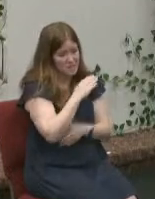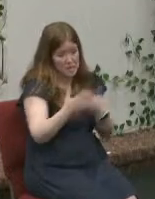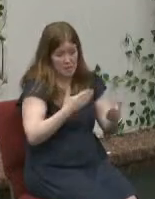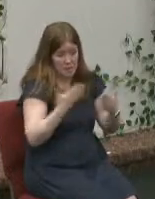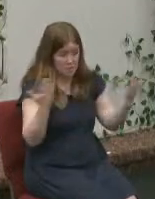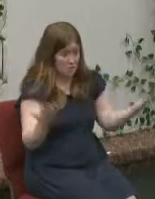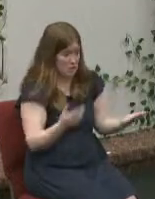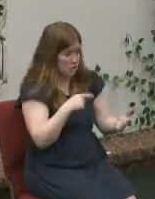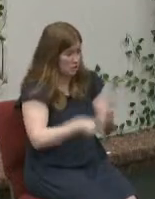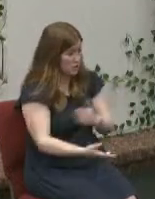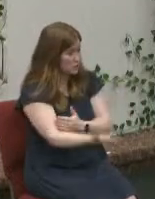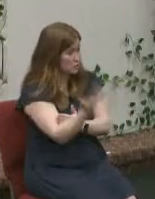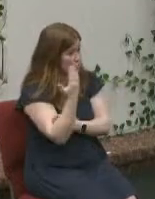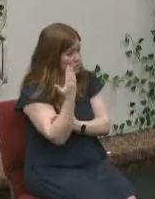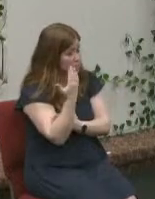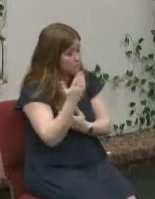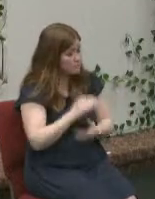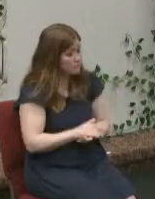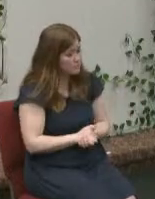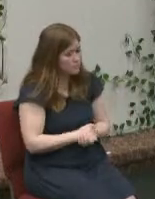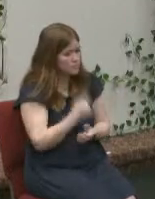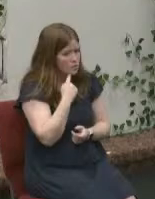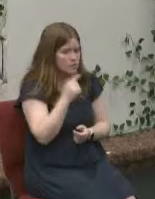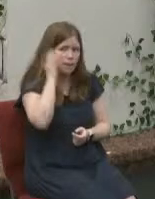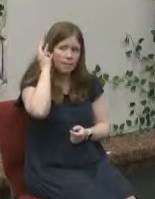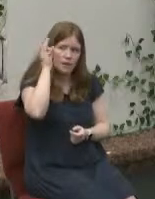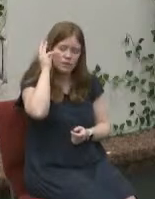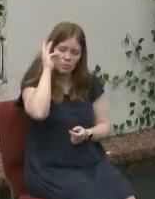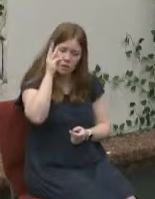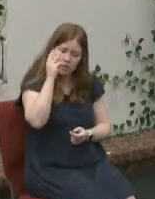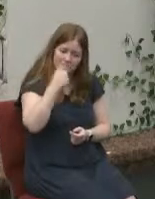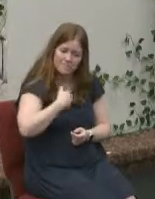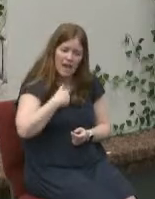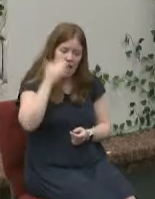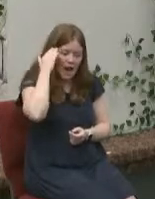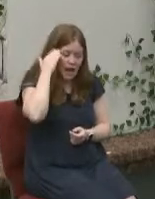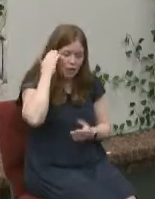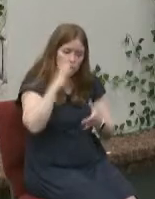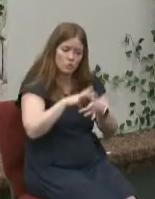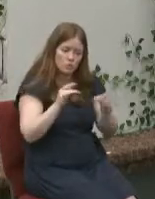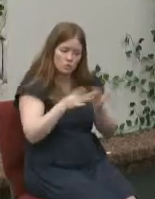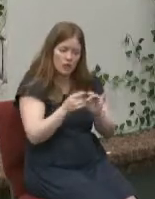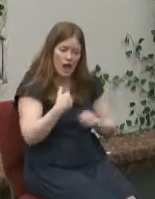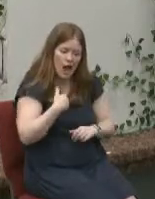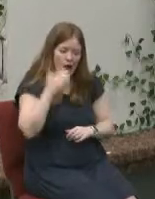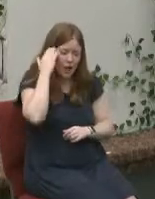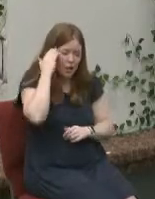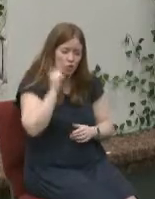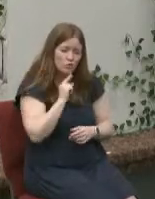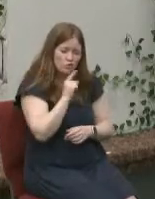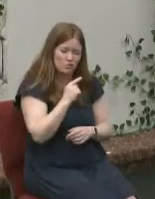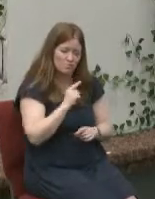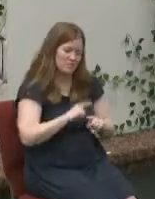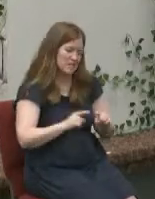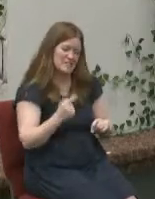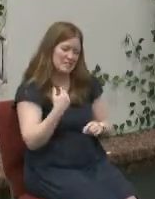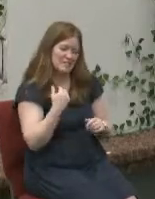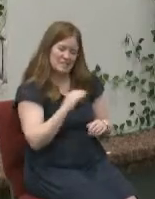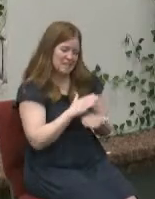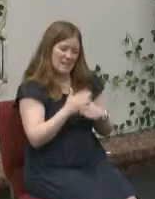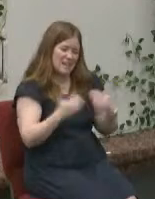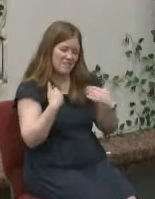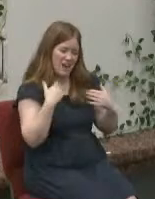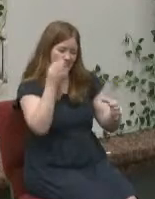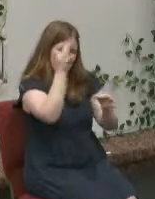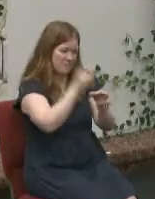you're here this morning you say pastor walker i know the story i know the facts but i've never had the faith i've never put my